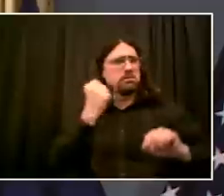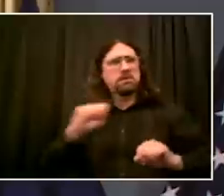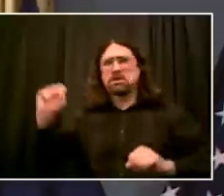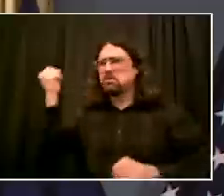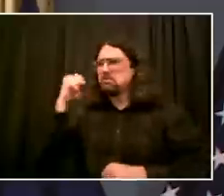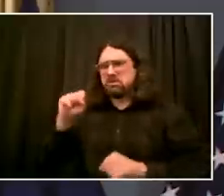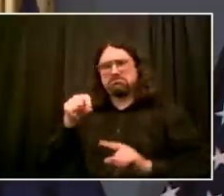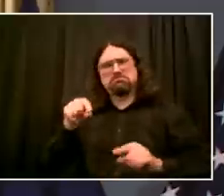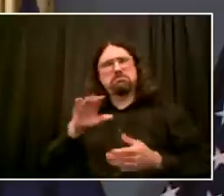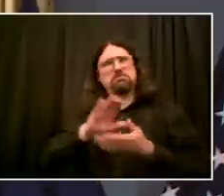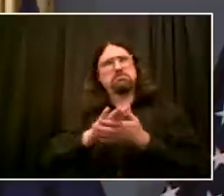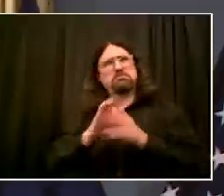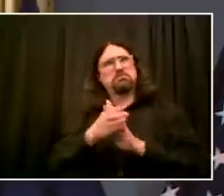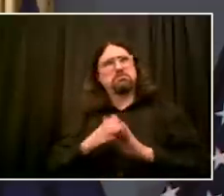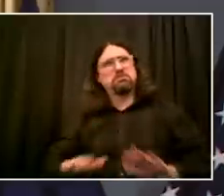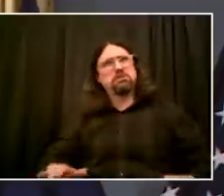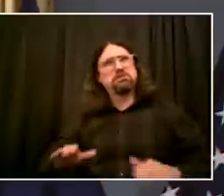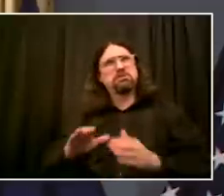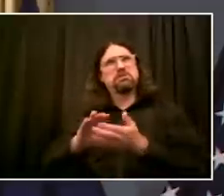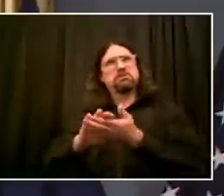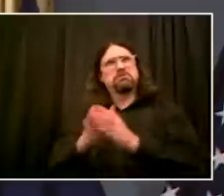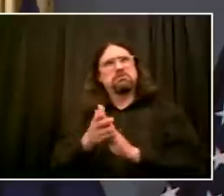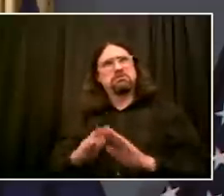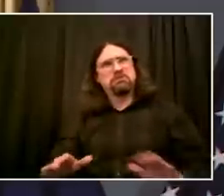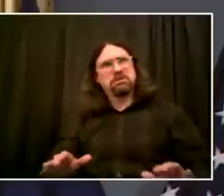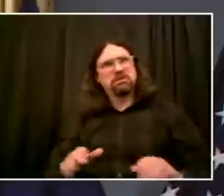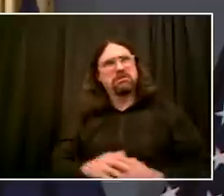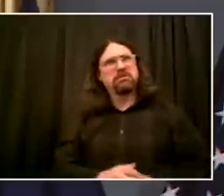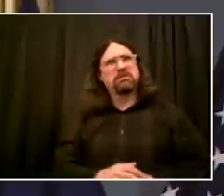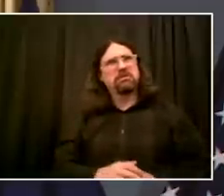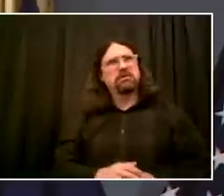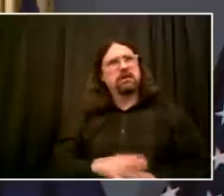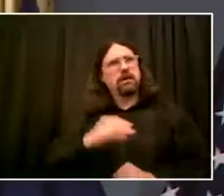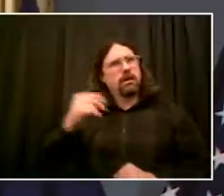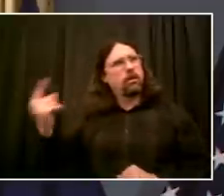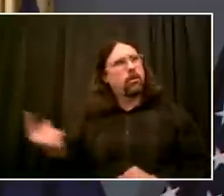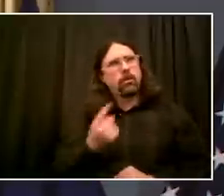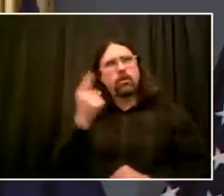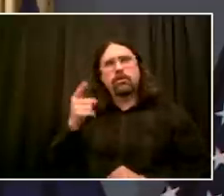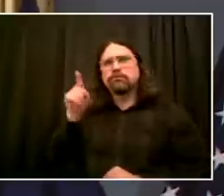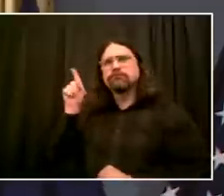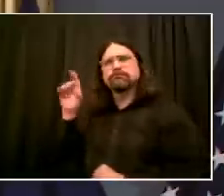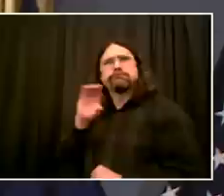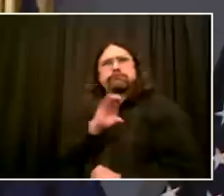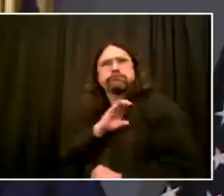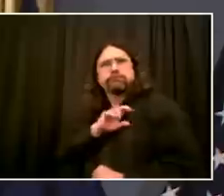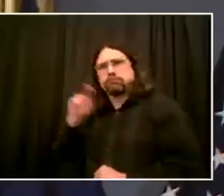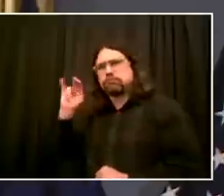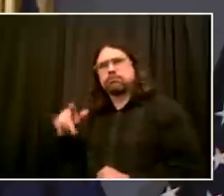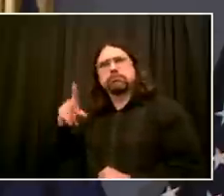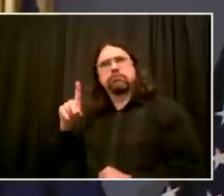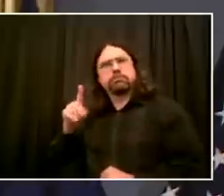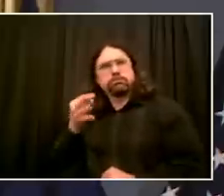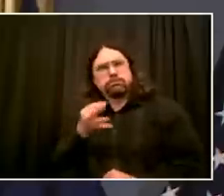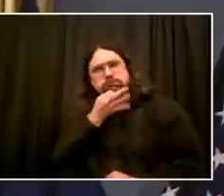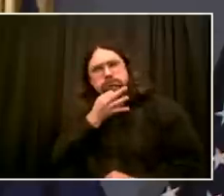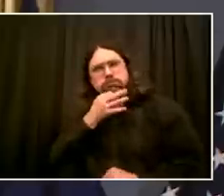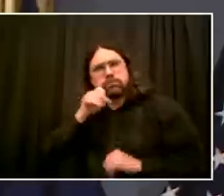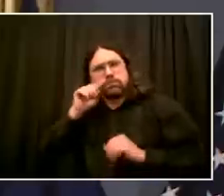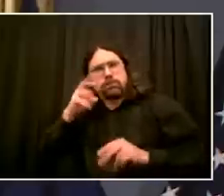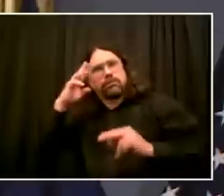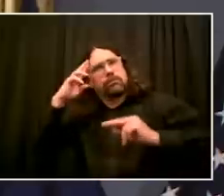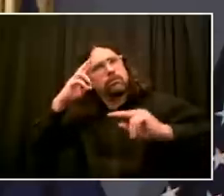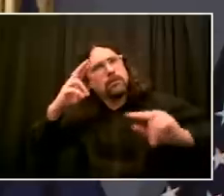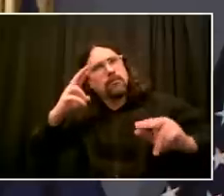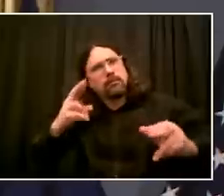including what Jim Johnson referred to in 1967, and New York City actually has had a very different tradition. We find a way in